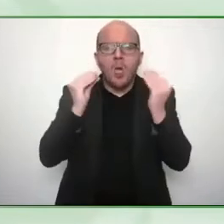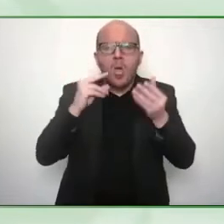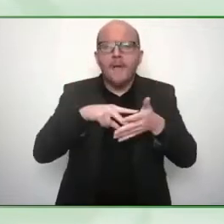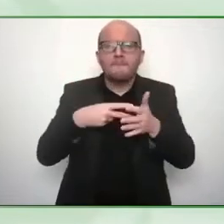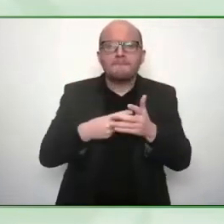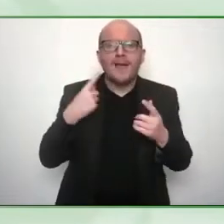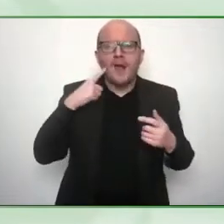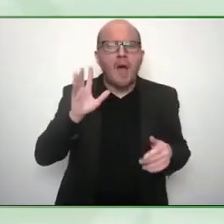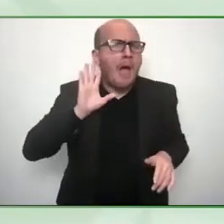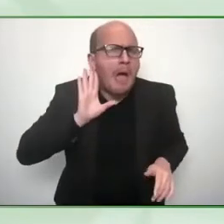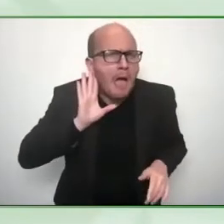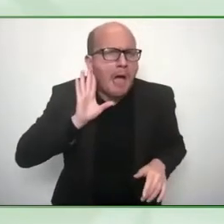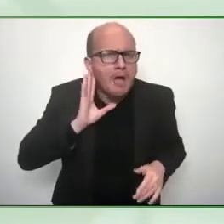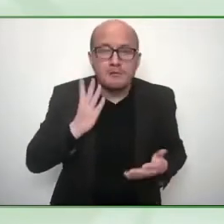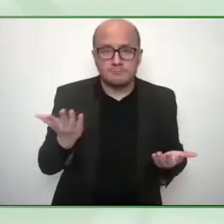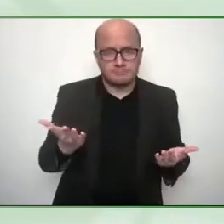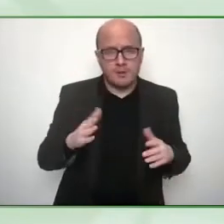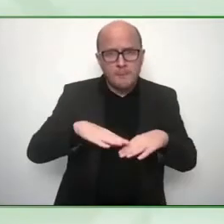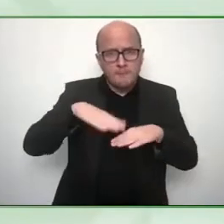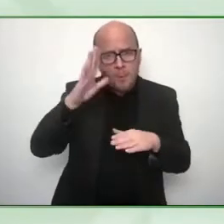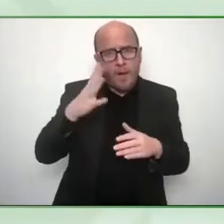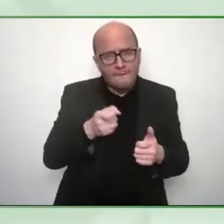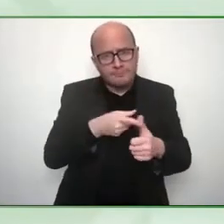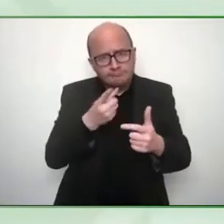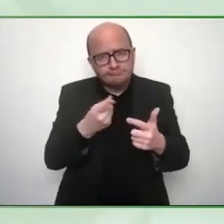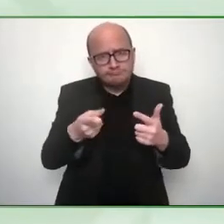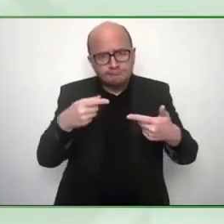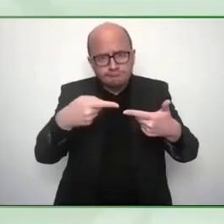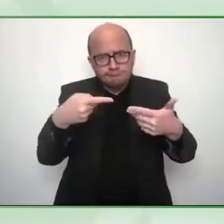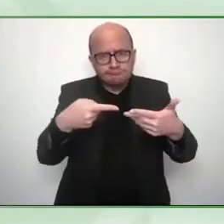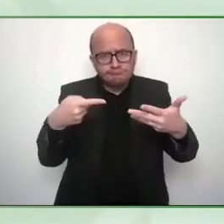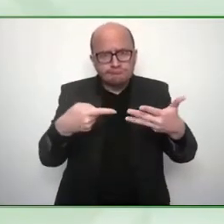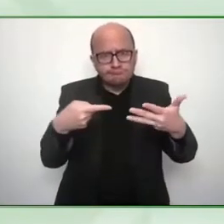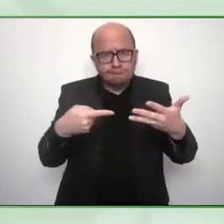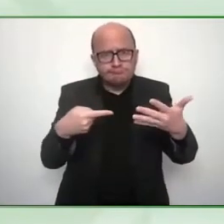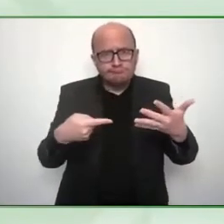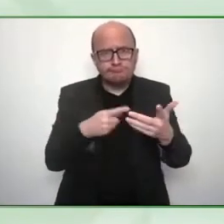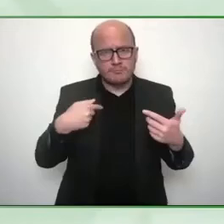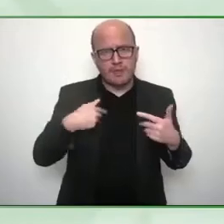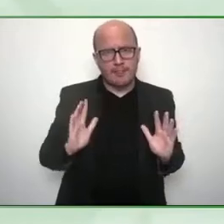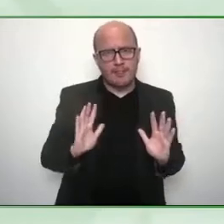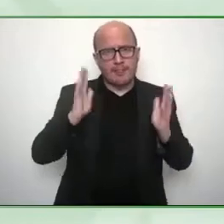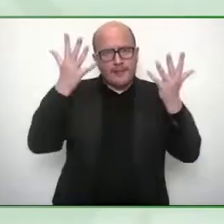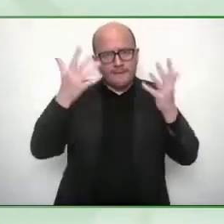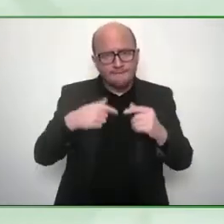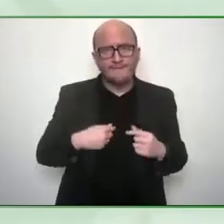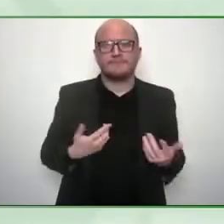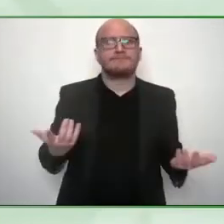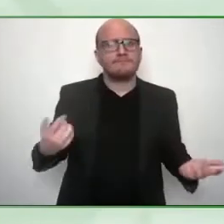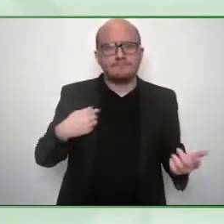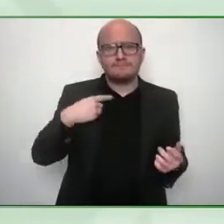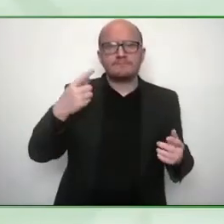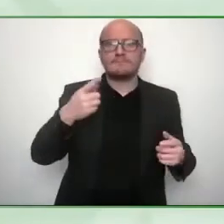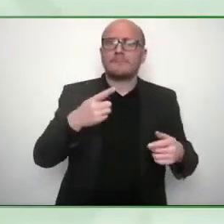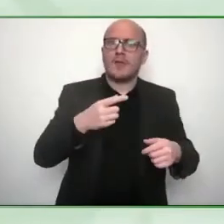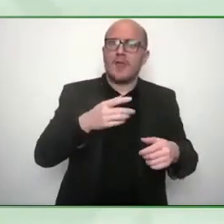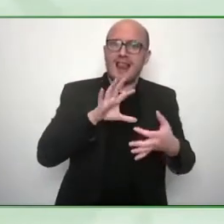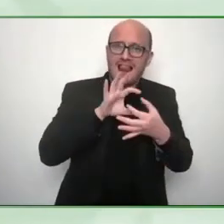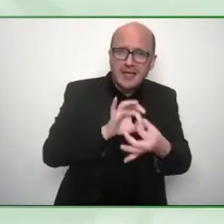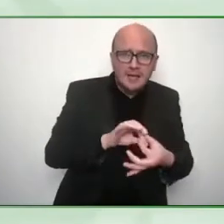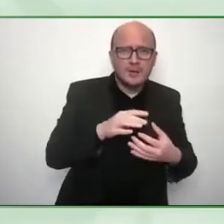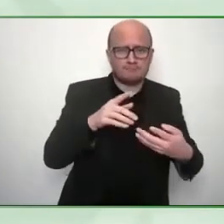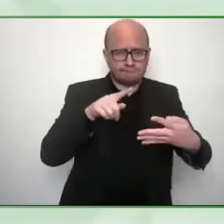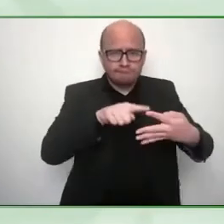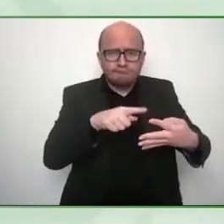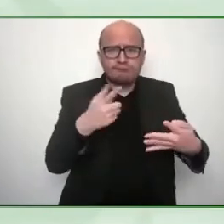and it has to do with uh you know issues related to cognitive decline depression social isolation withdrawal